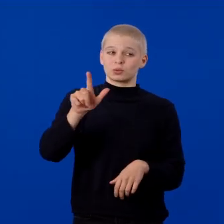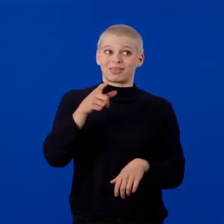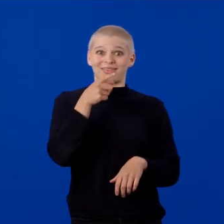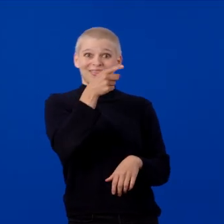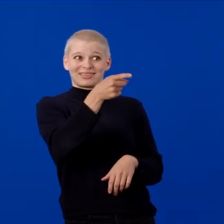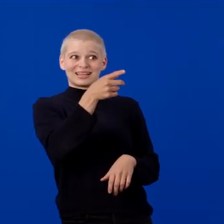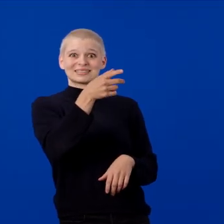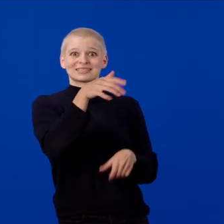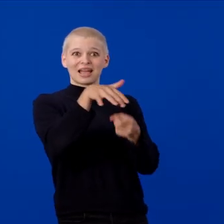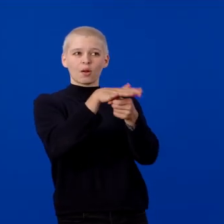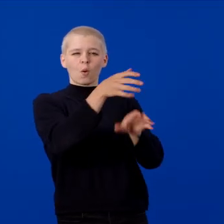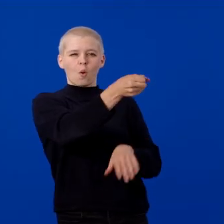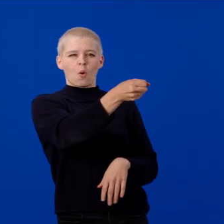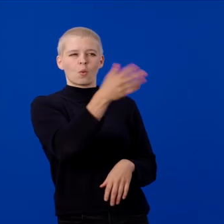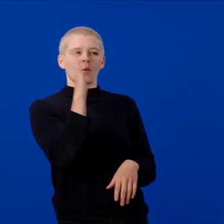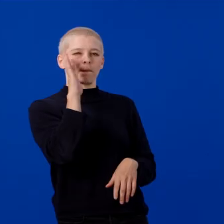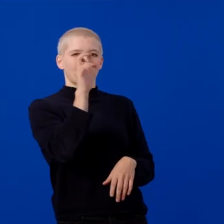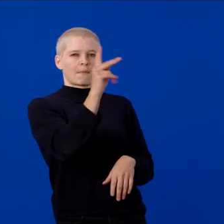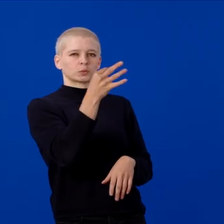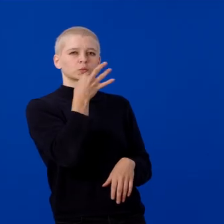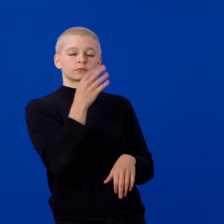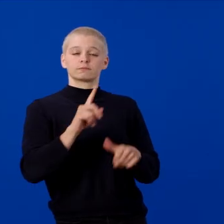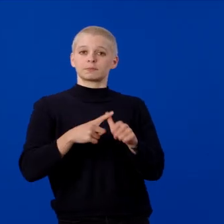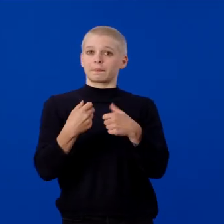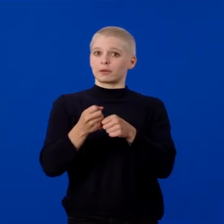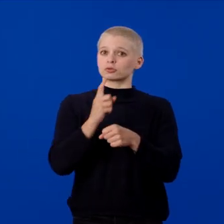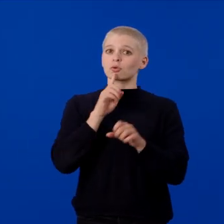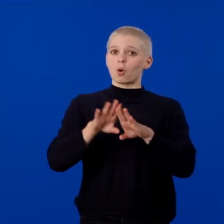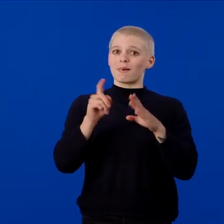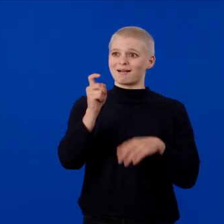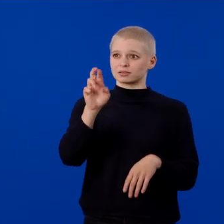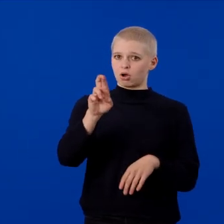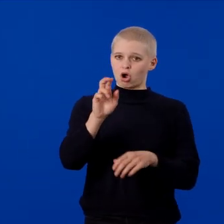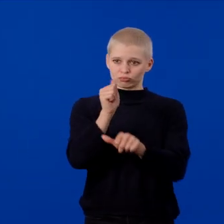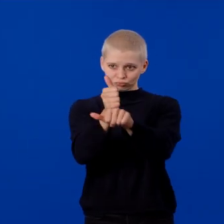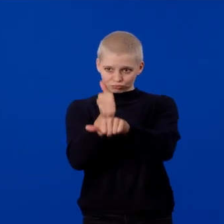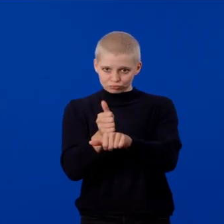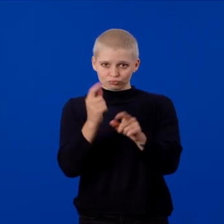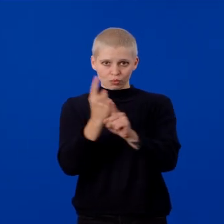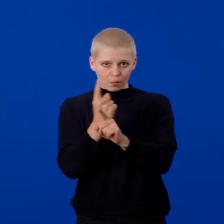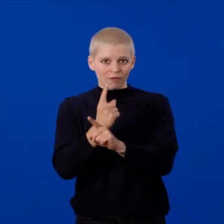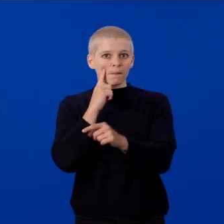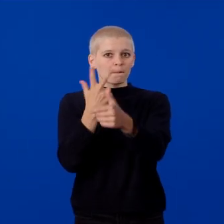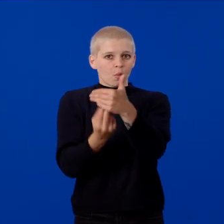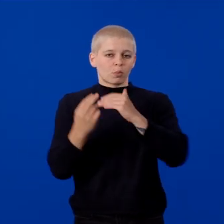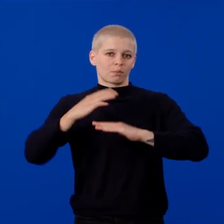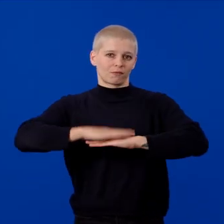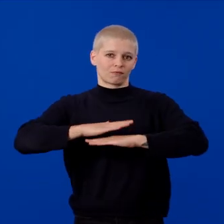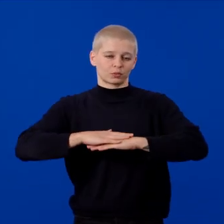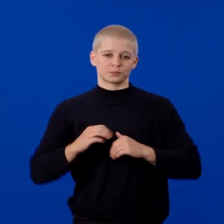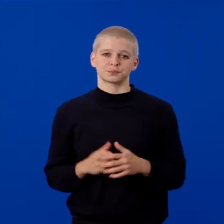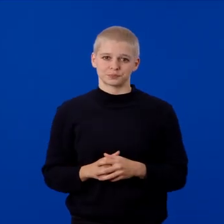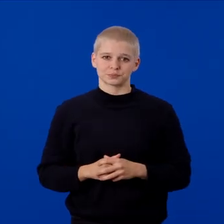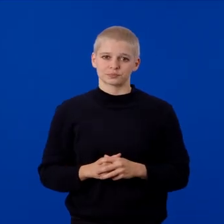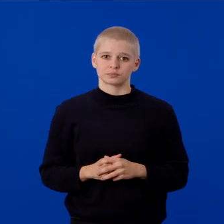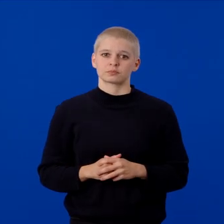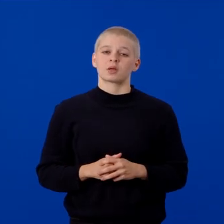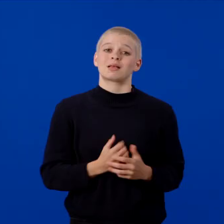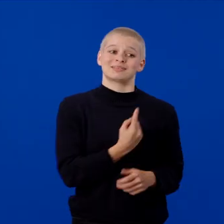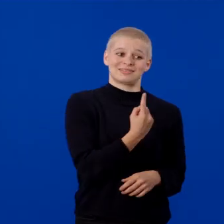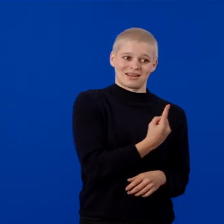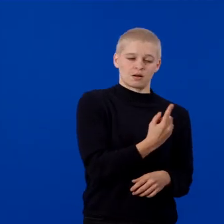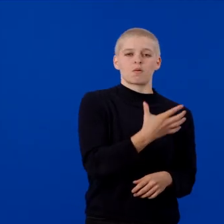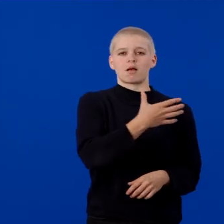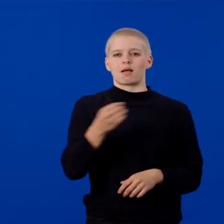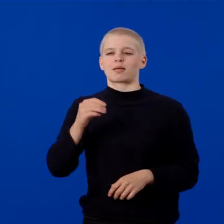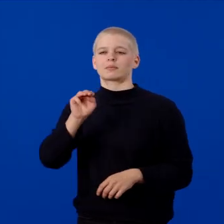minute. But first, let's make sure that OpenXR is configured properly for both platforms. Standalone and Meta